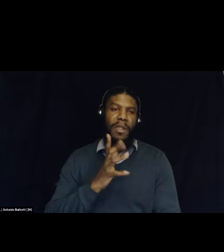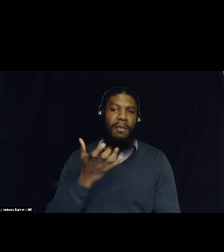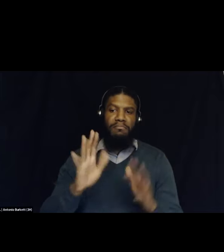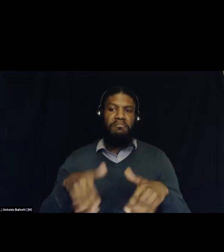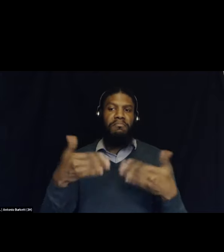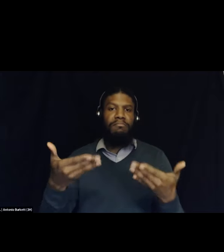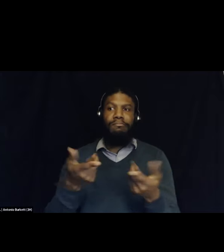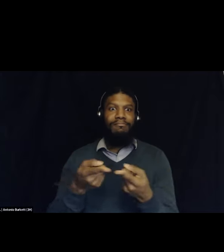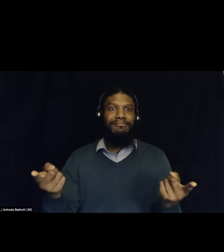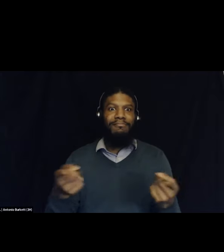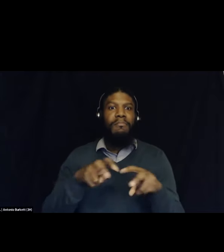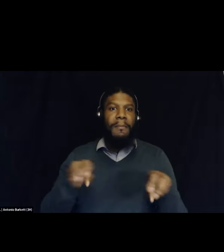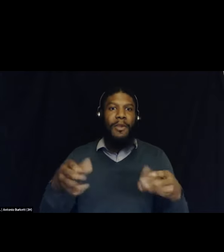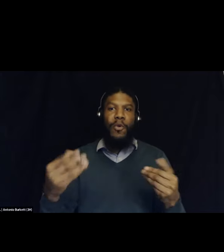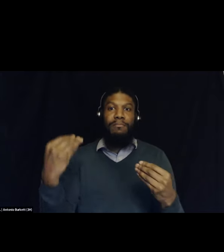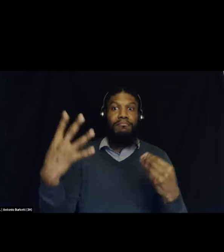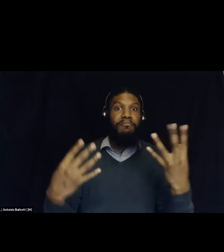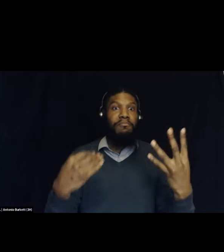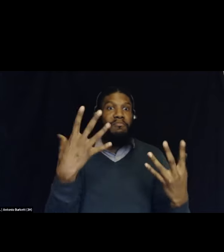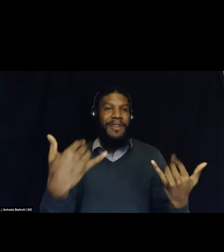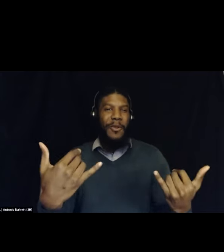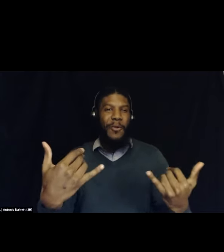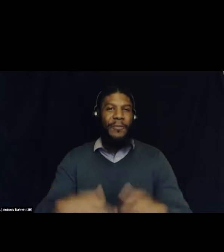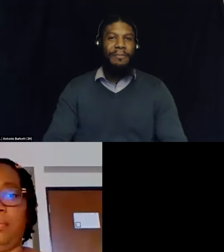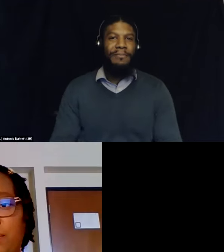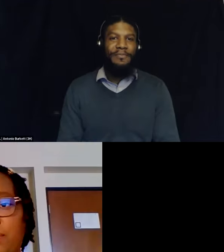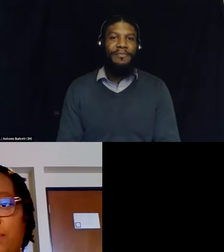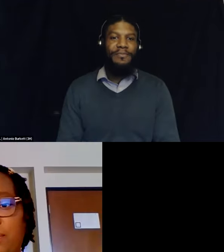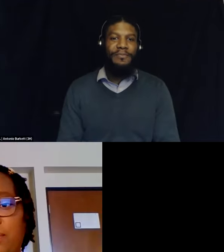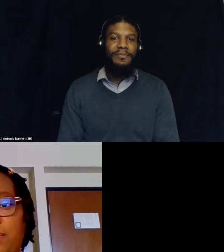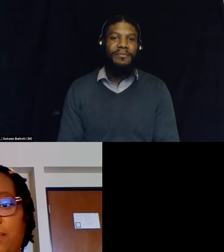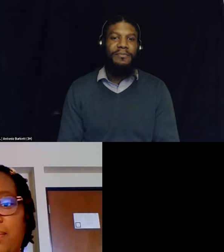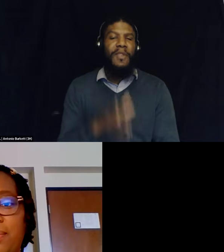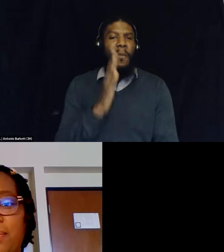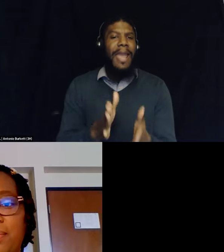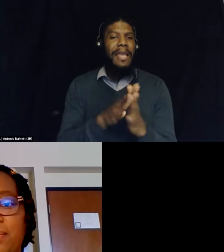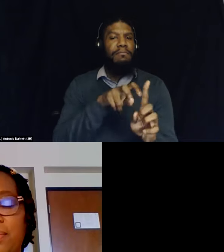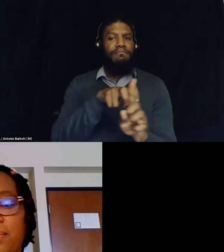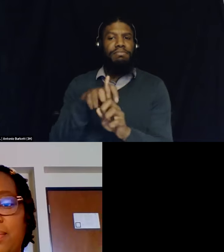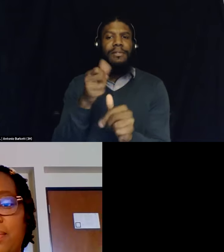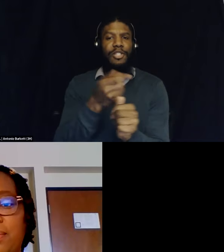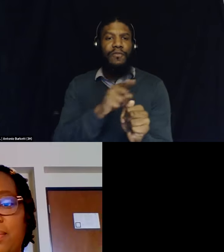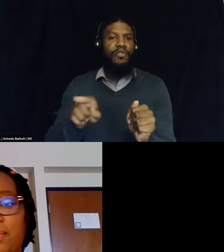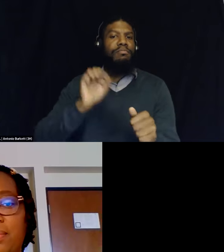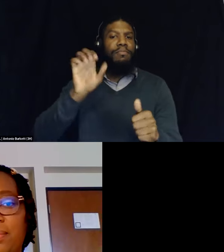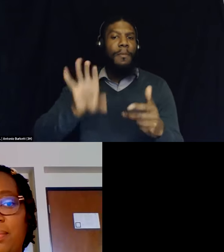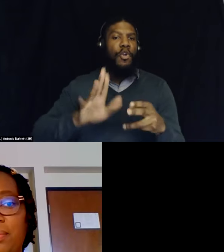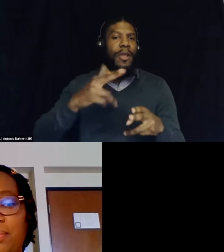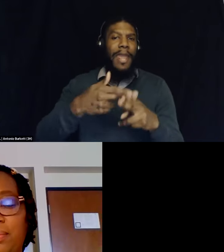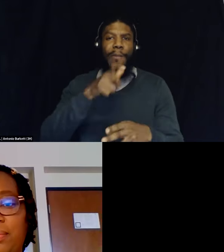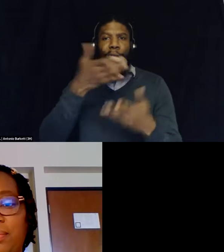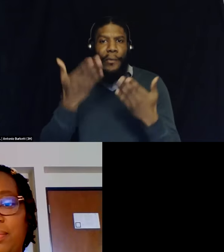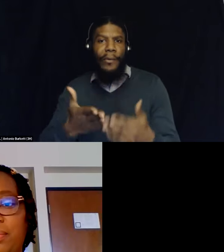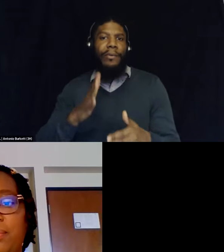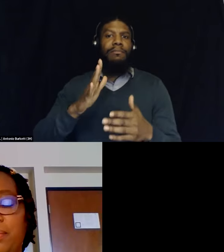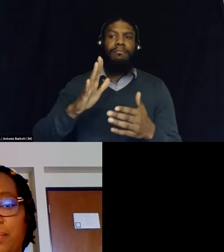panelists onto the screen now and ask you all to be able to share your name, who you are, and what